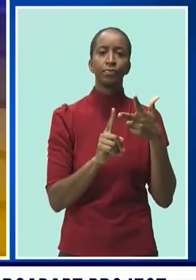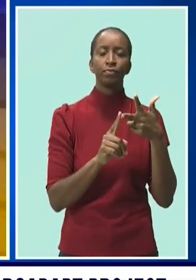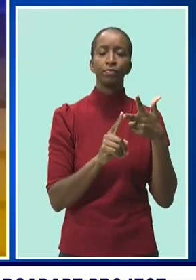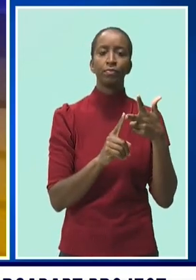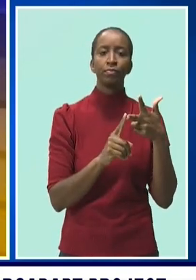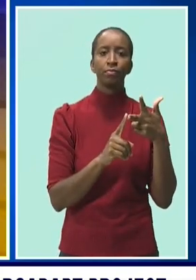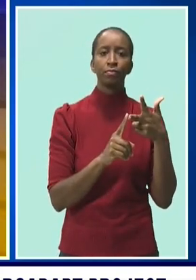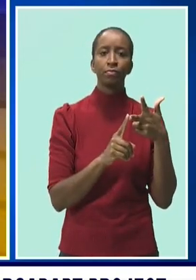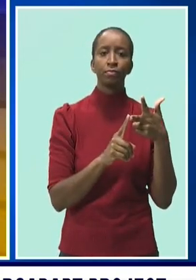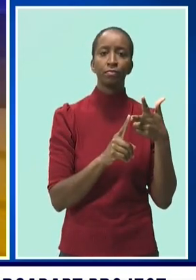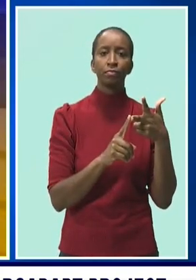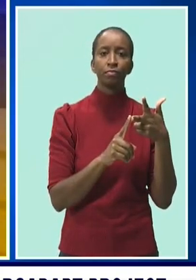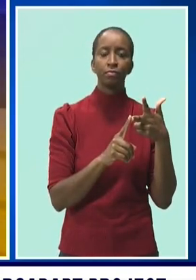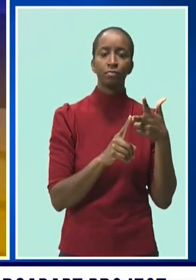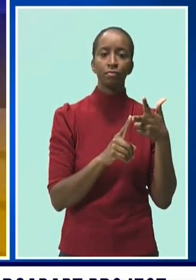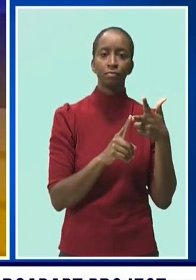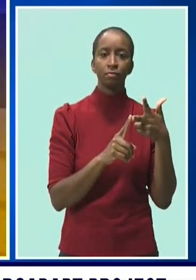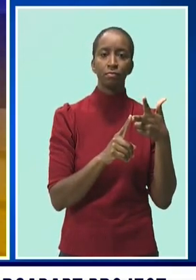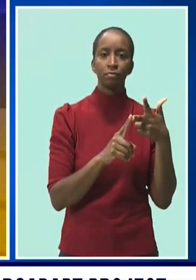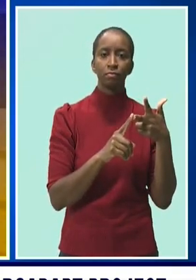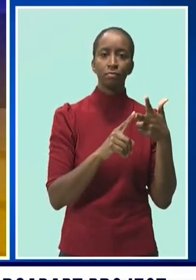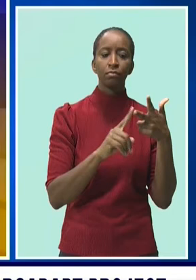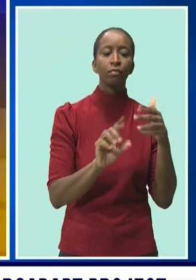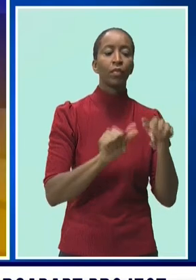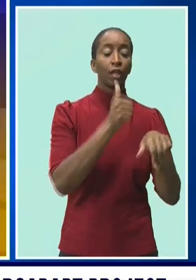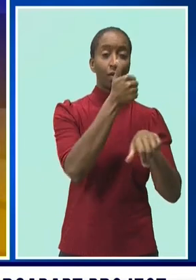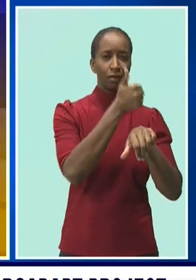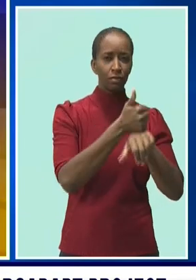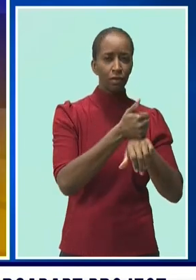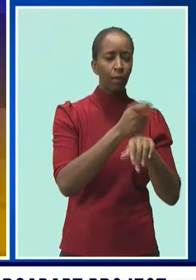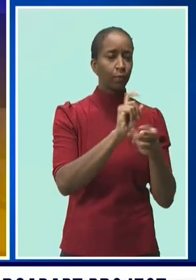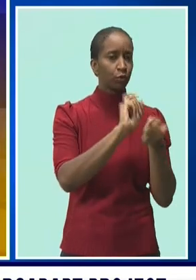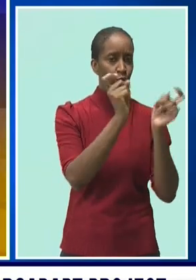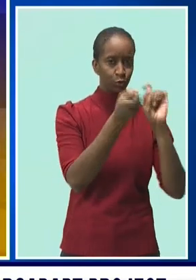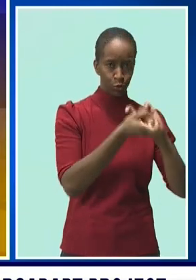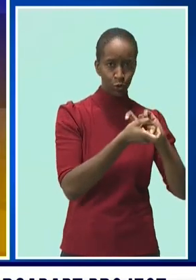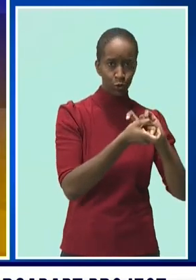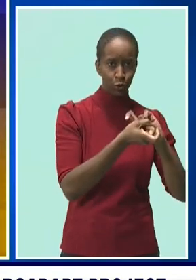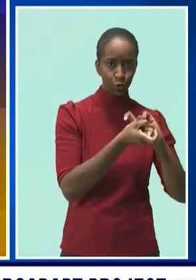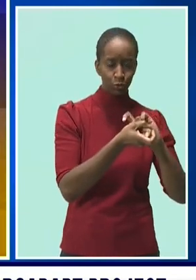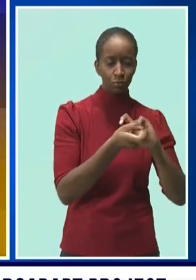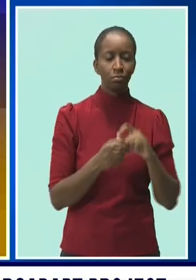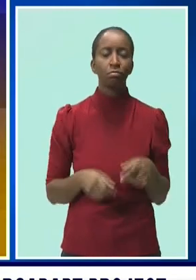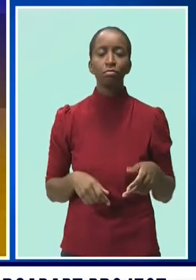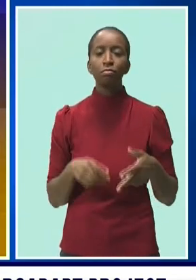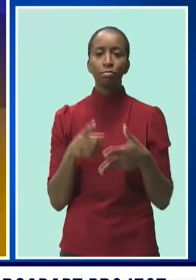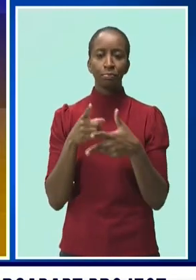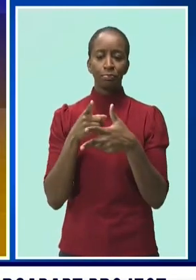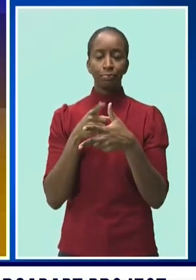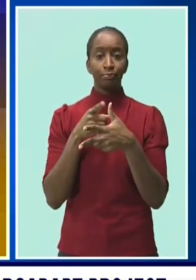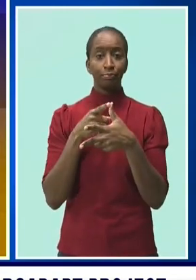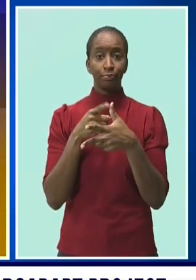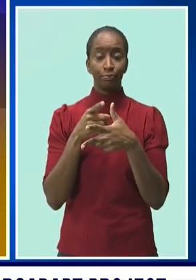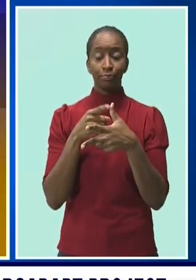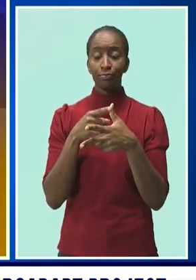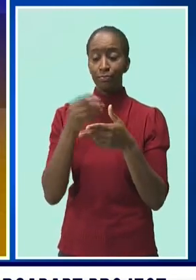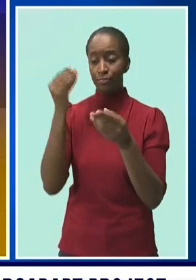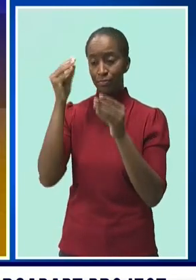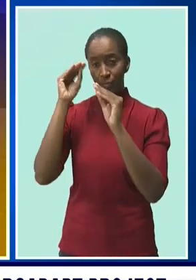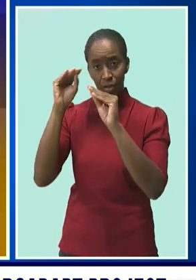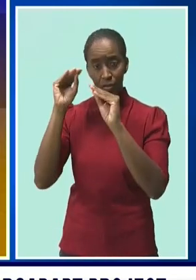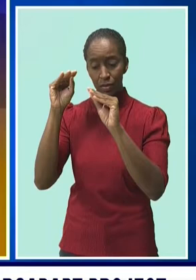the institutionalization of the adaptation. Component one is about mobilizing knowledge.